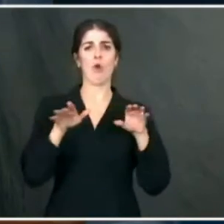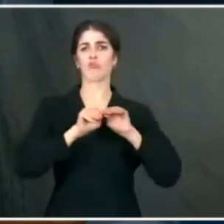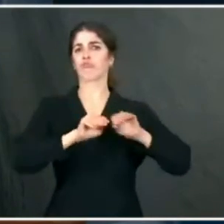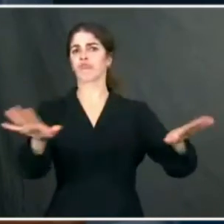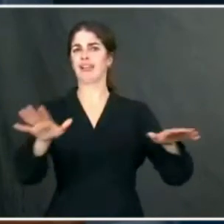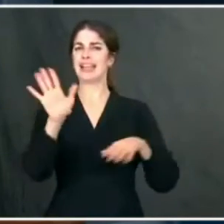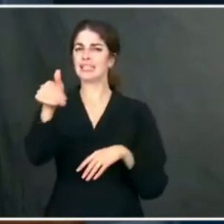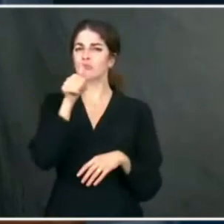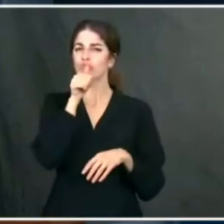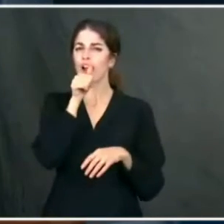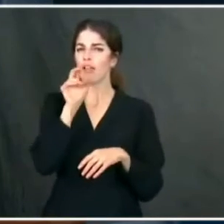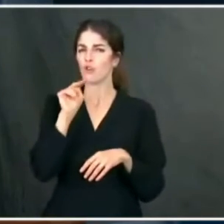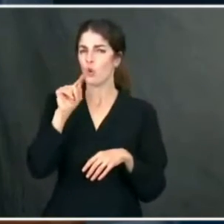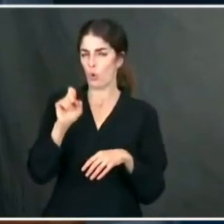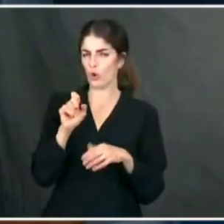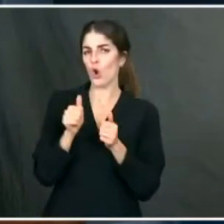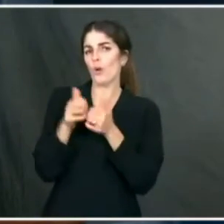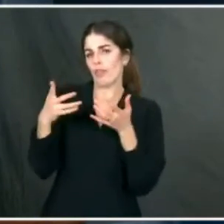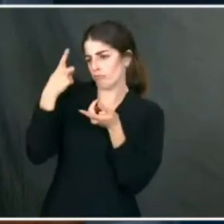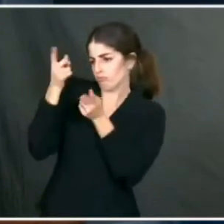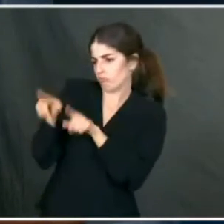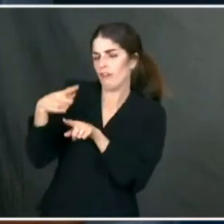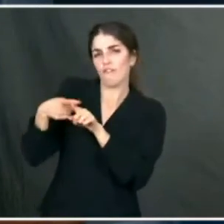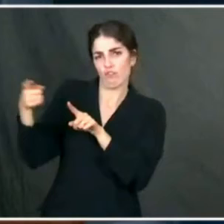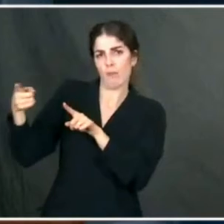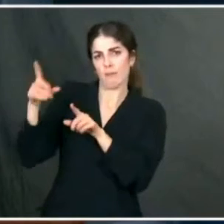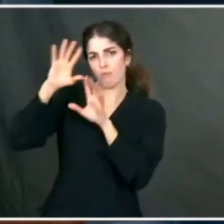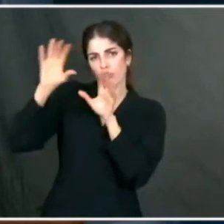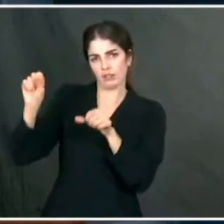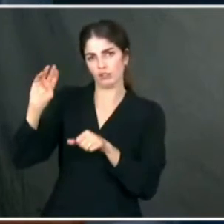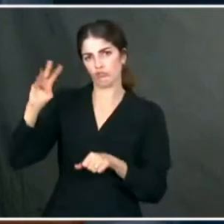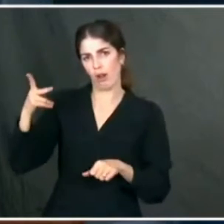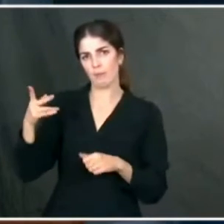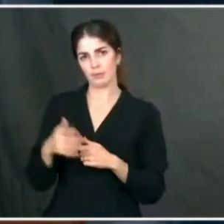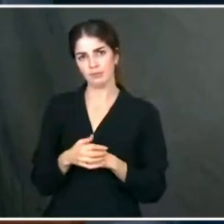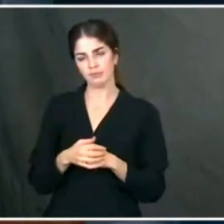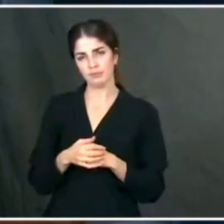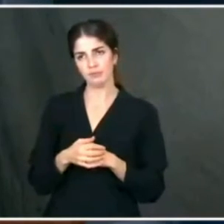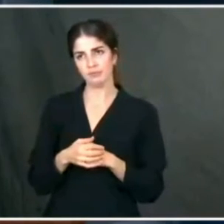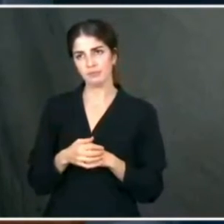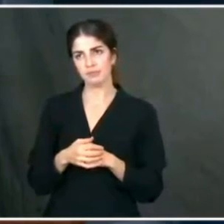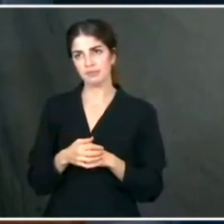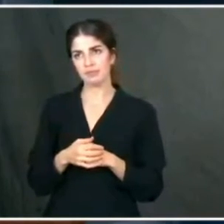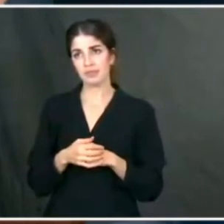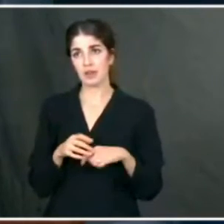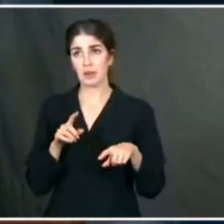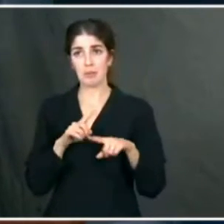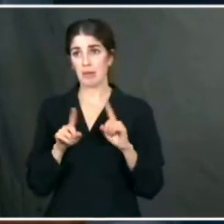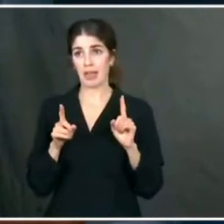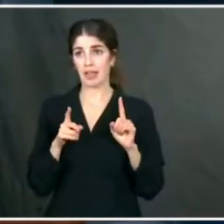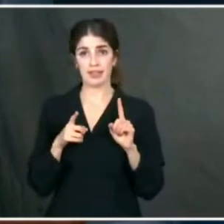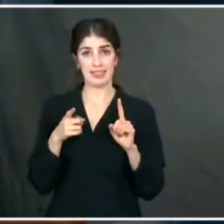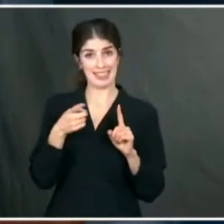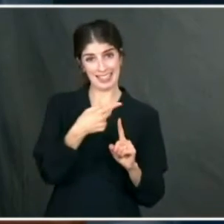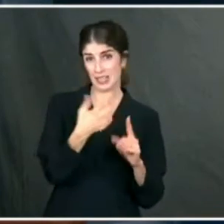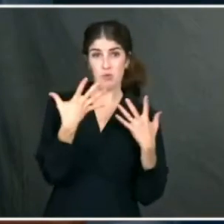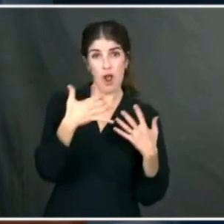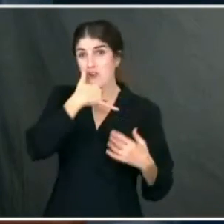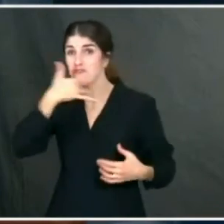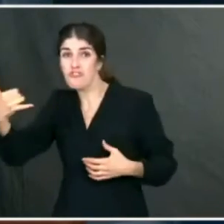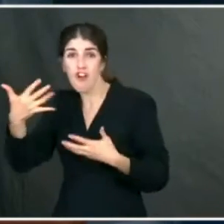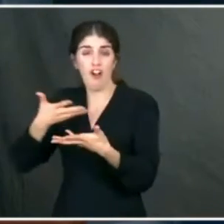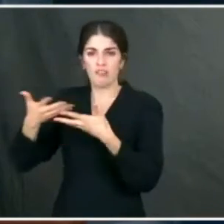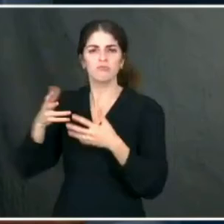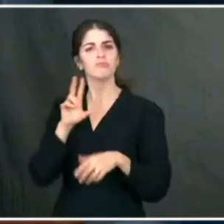without having agreement from the former president. But I wouldn't say he's seeking it through a phone call. He just